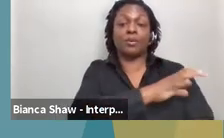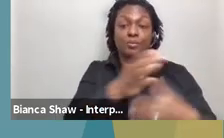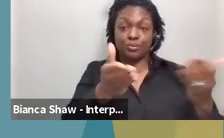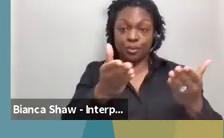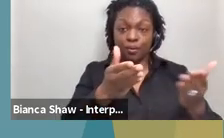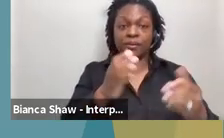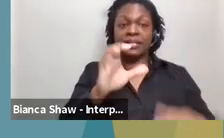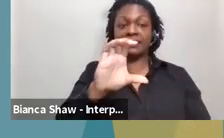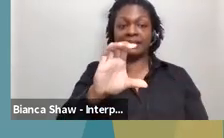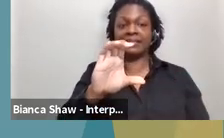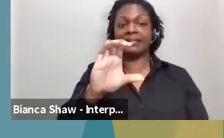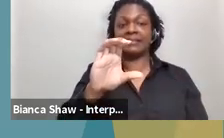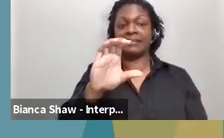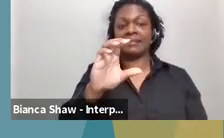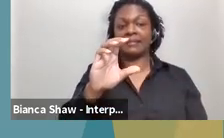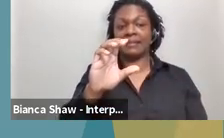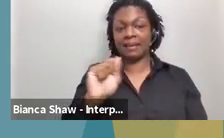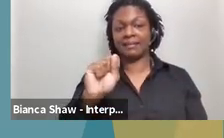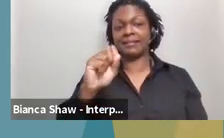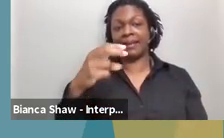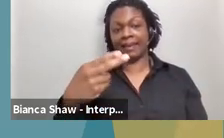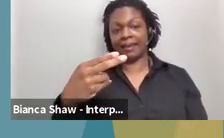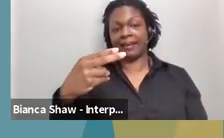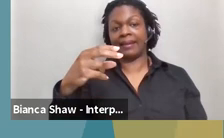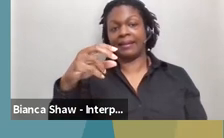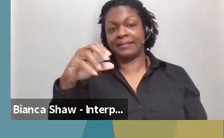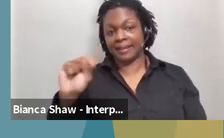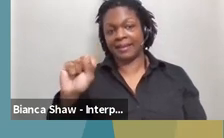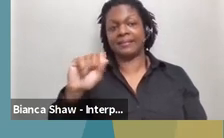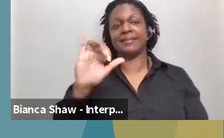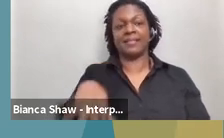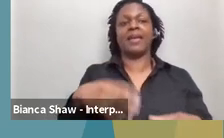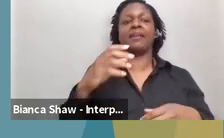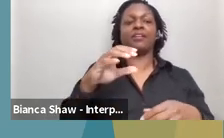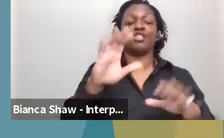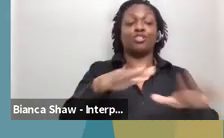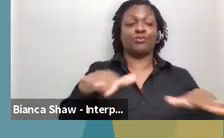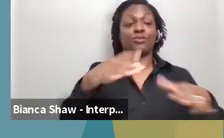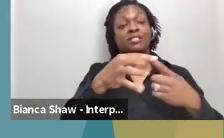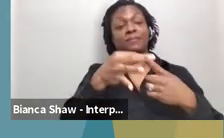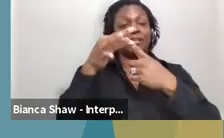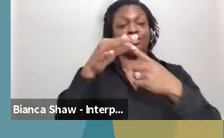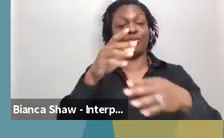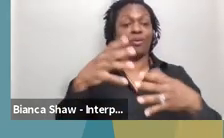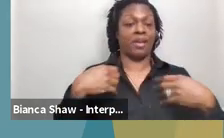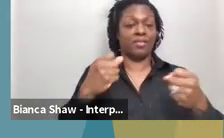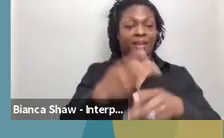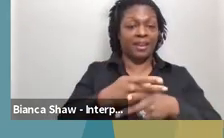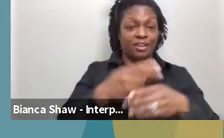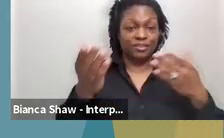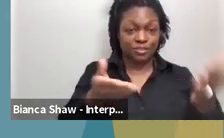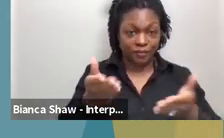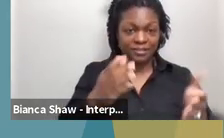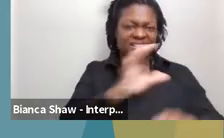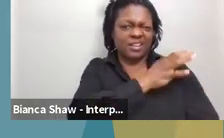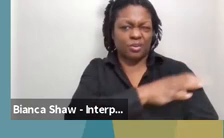CSHS, which is the children's special health care services, their direct care clinics, um, do provide